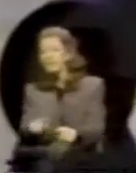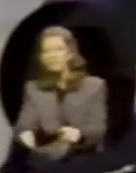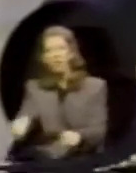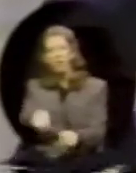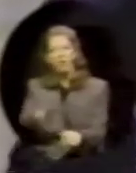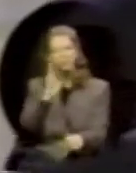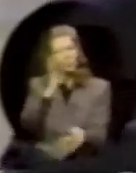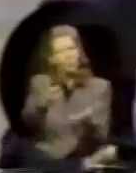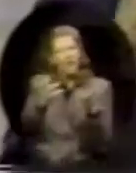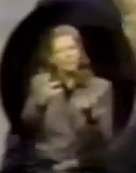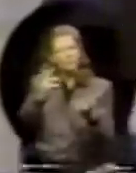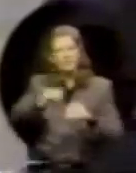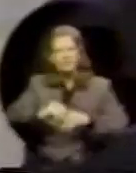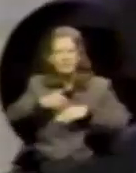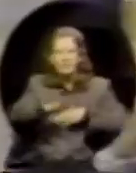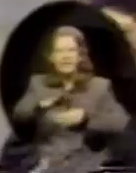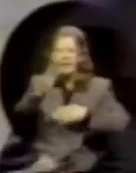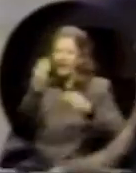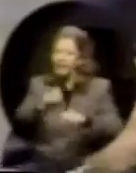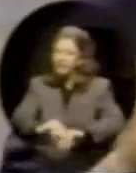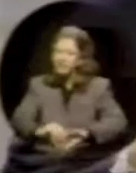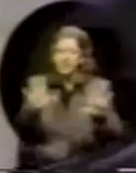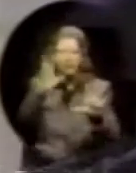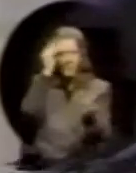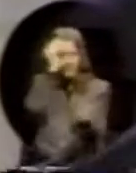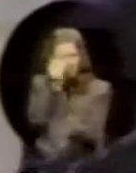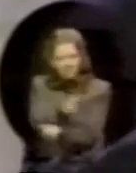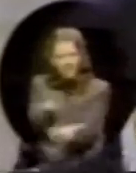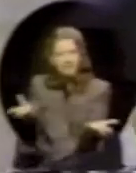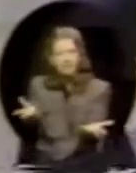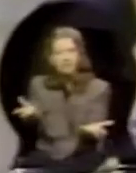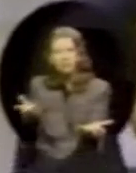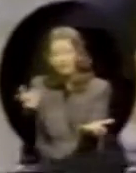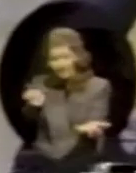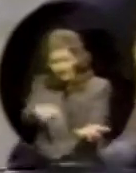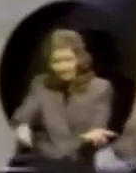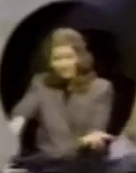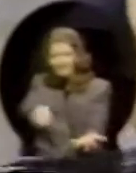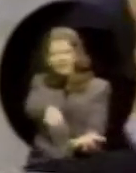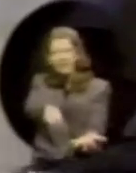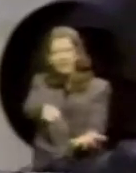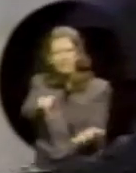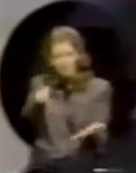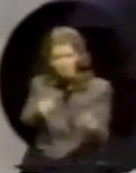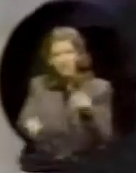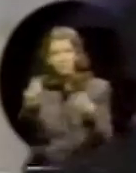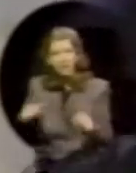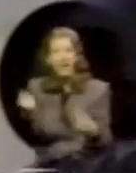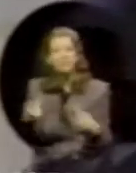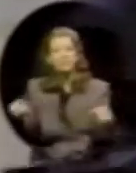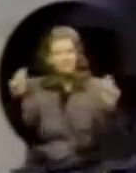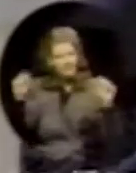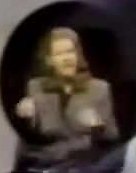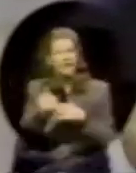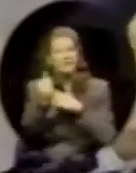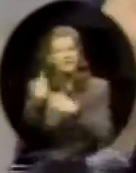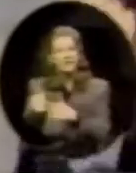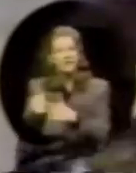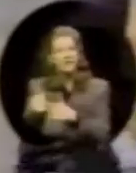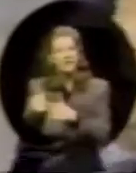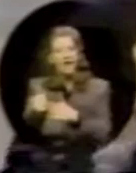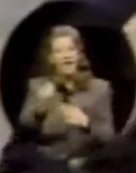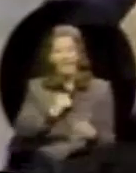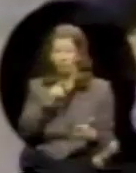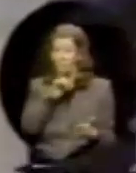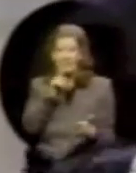you want to send a very clear message, a message that these people can achieve, can win, and can lead. And